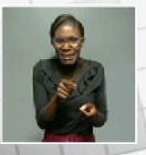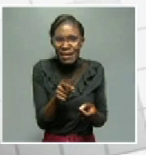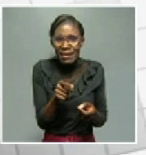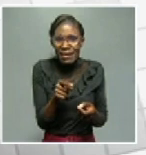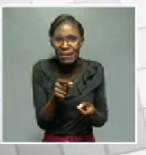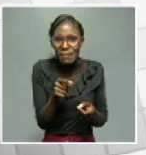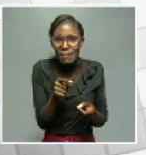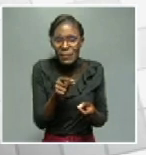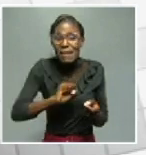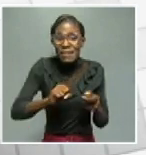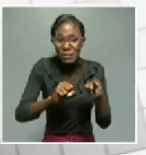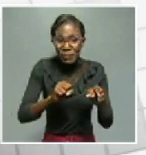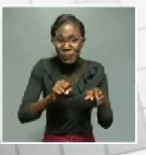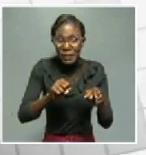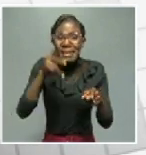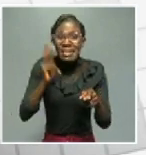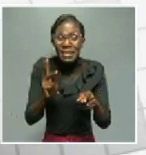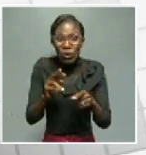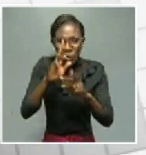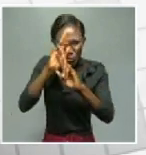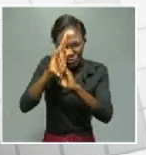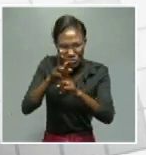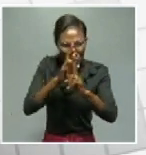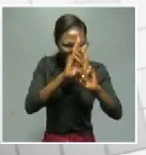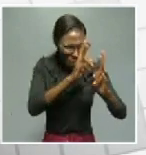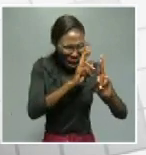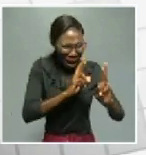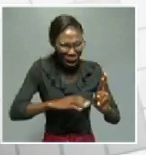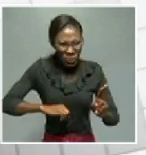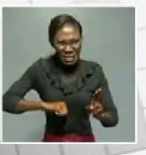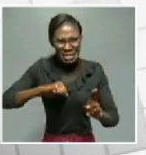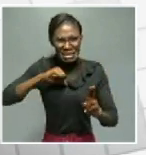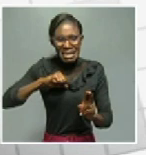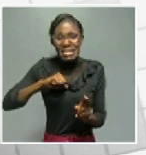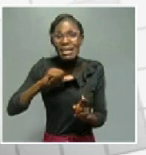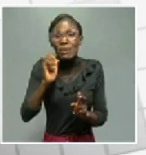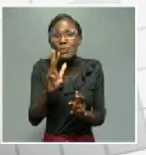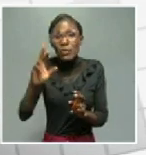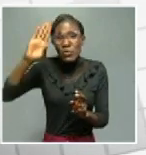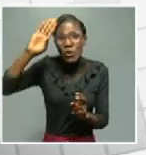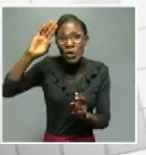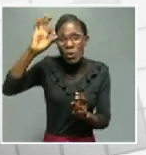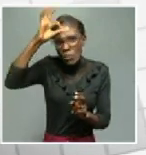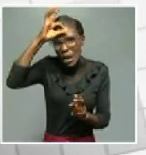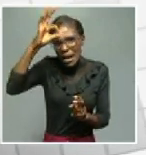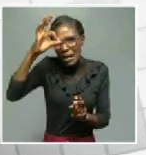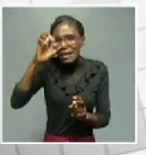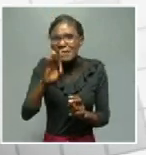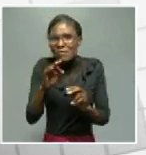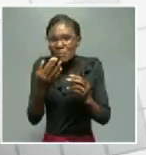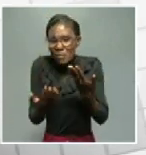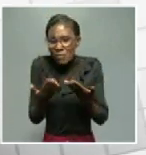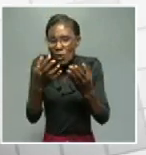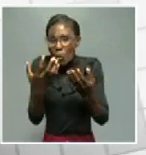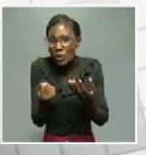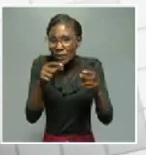the dignity of saying that this location is for men and women in uniform, whatever that happens there, let them be able to